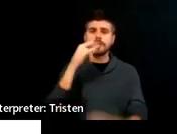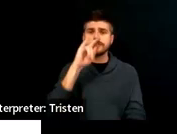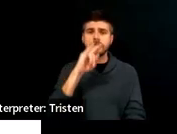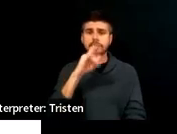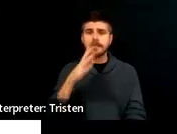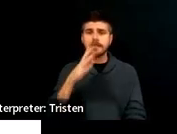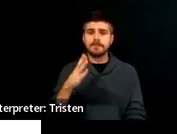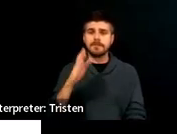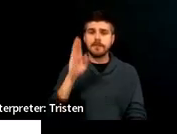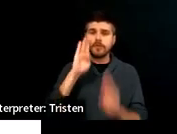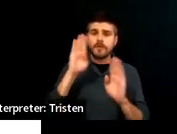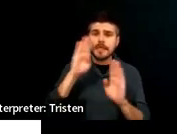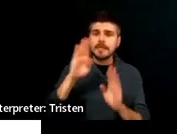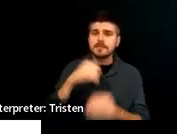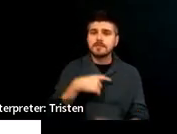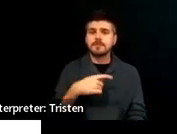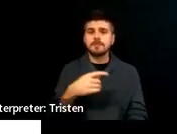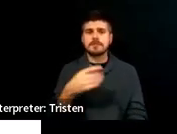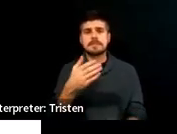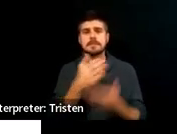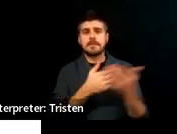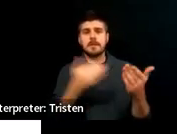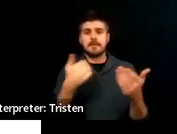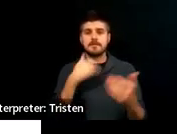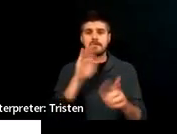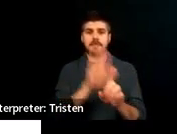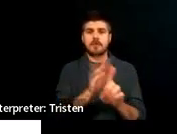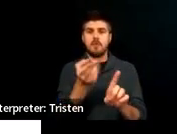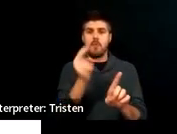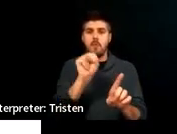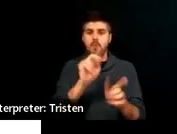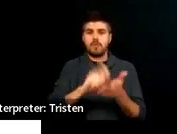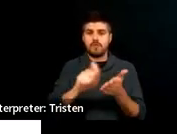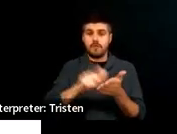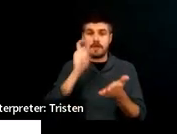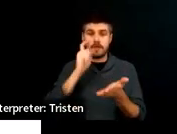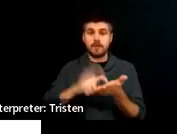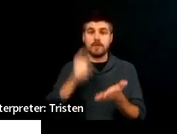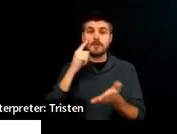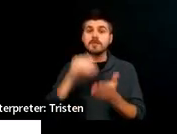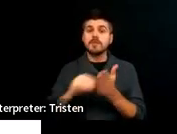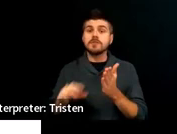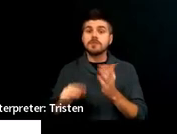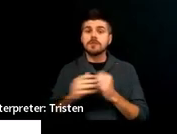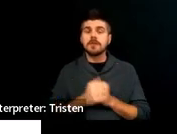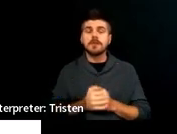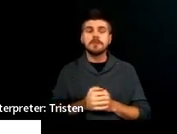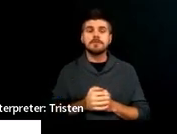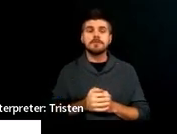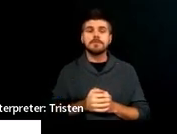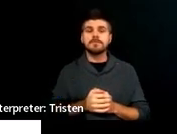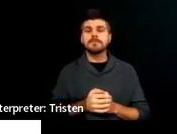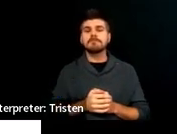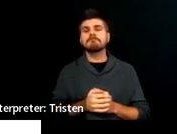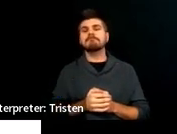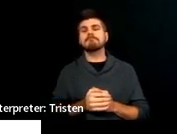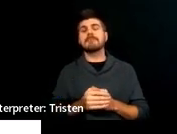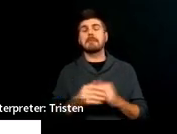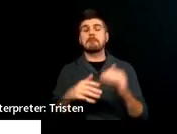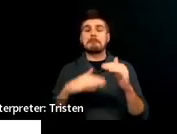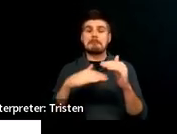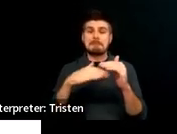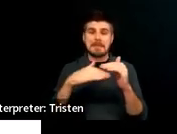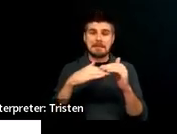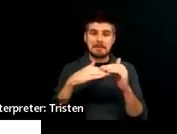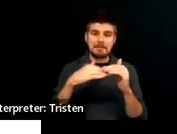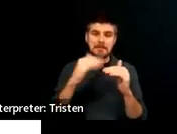send these students their own advance written notice and that's perfectly fine. Minimally compliant is to include